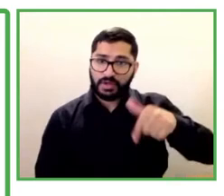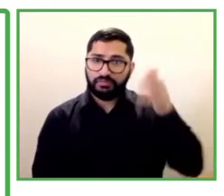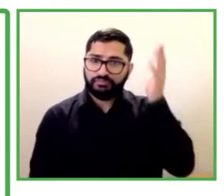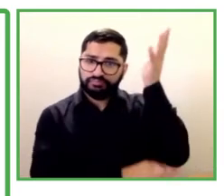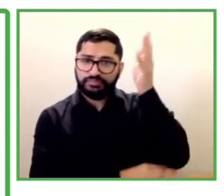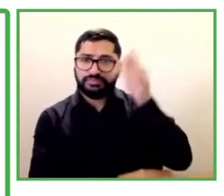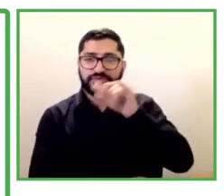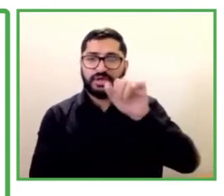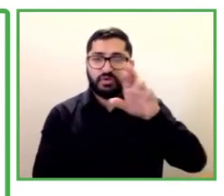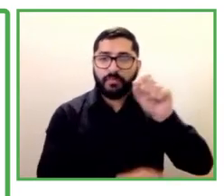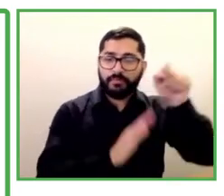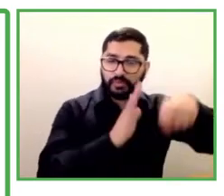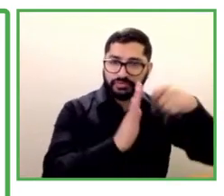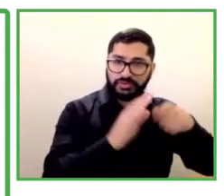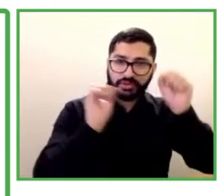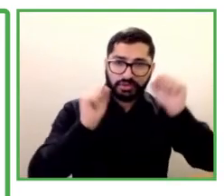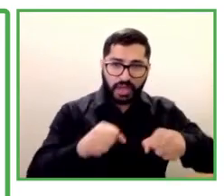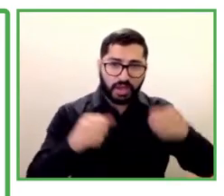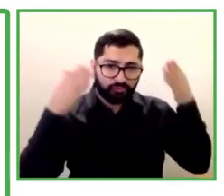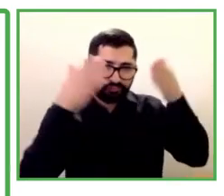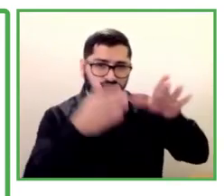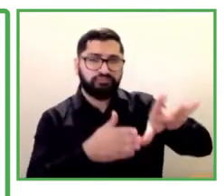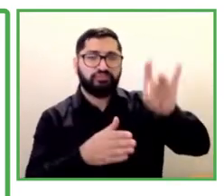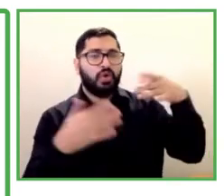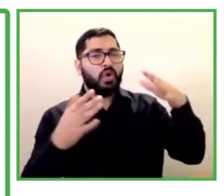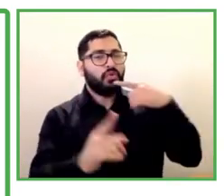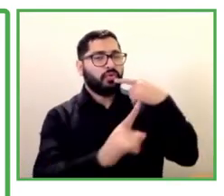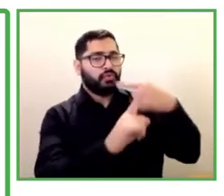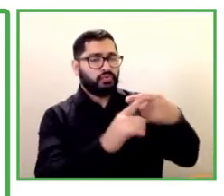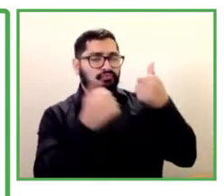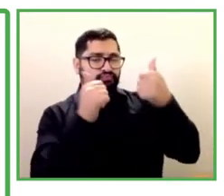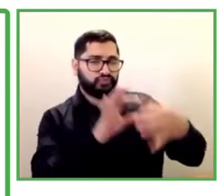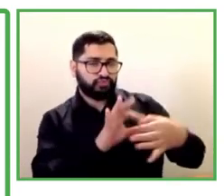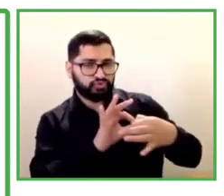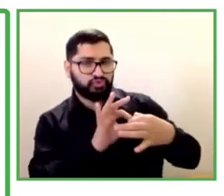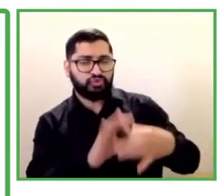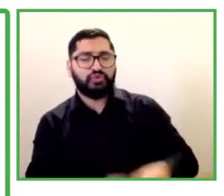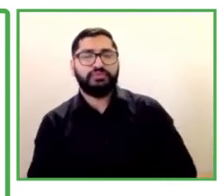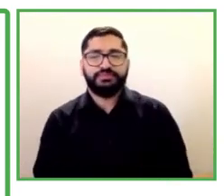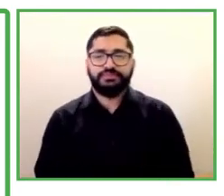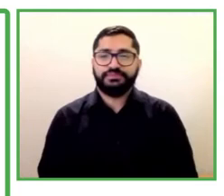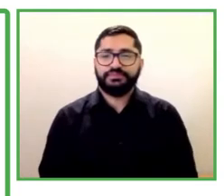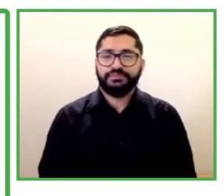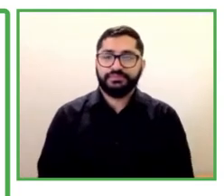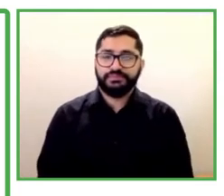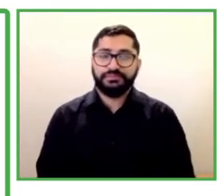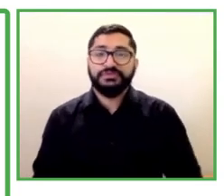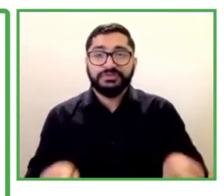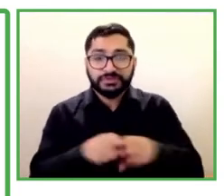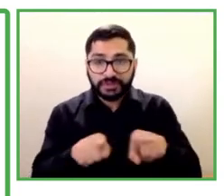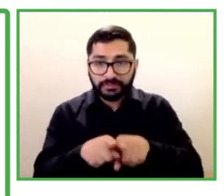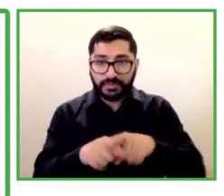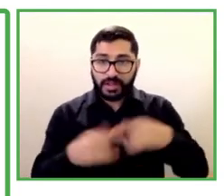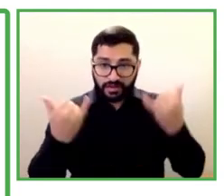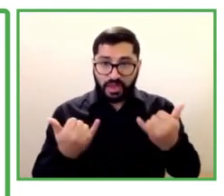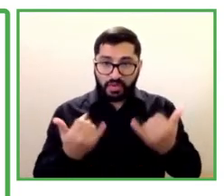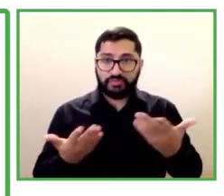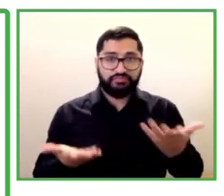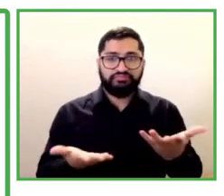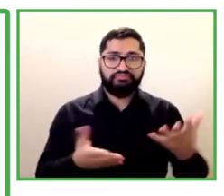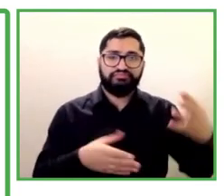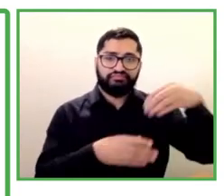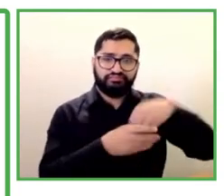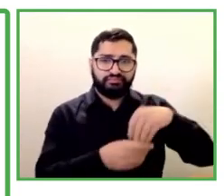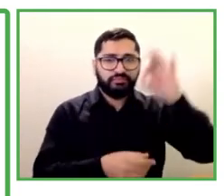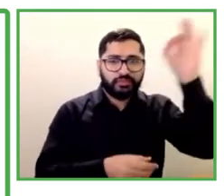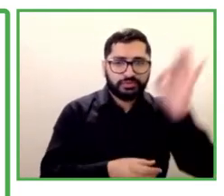and we even got a high six-figure financing from this partner. His name is Achim